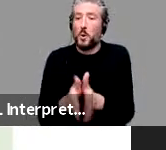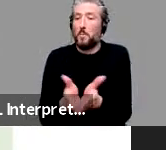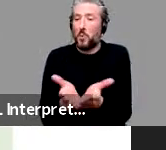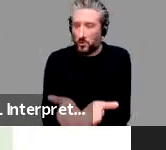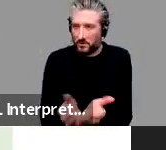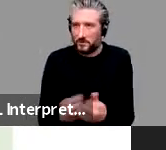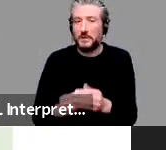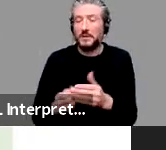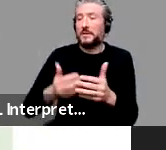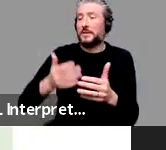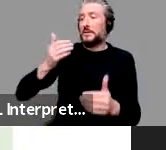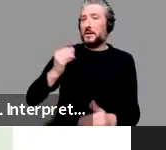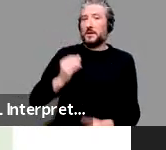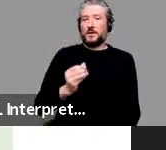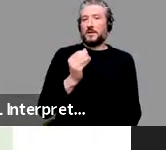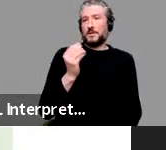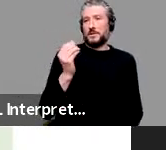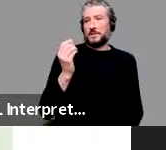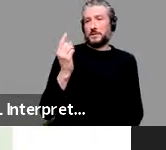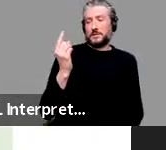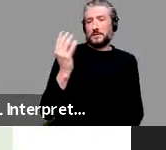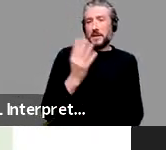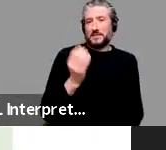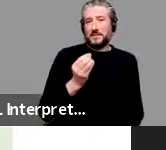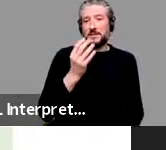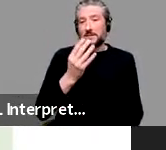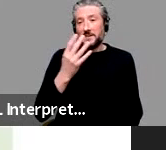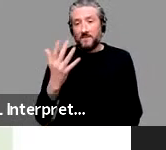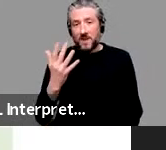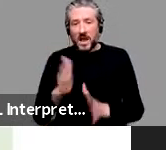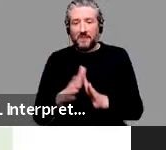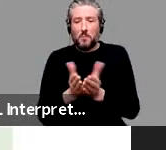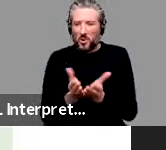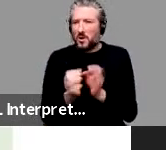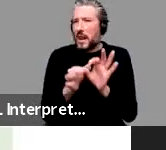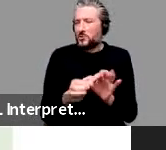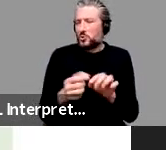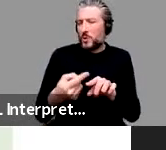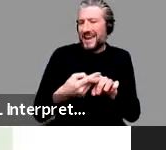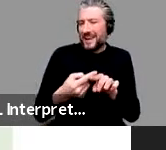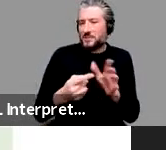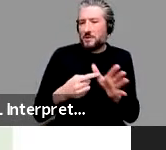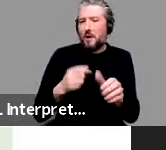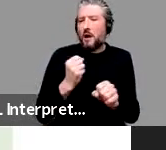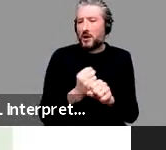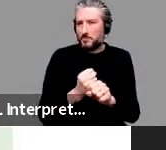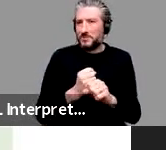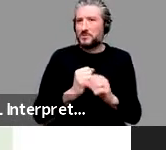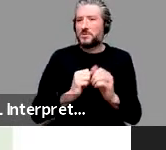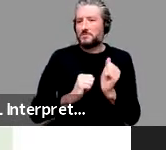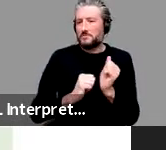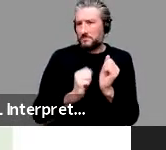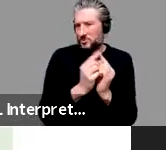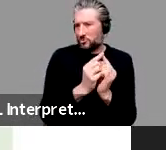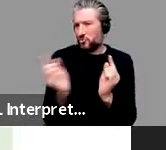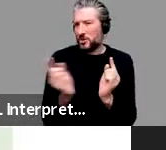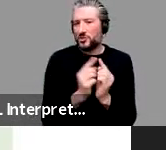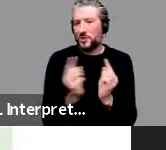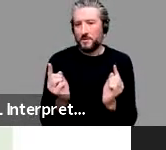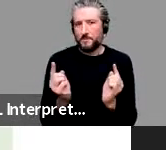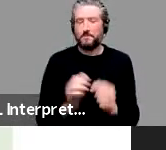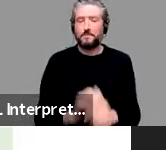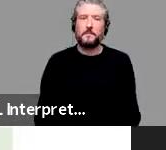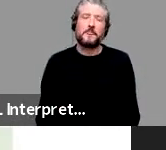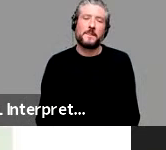English argument structure constructions, but I hope to emphasize here that that constructions aren't only about argument